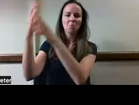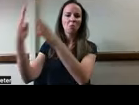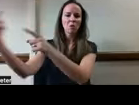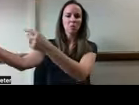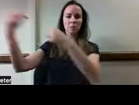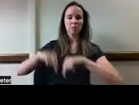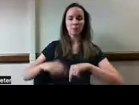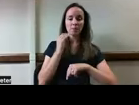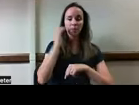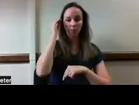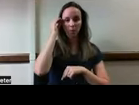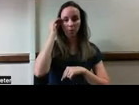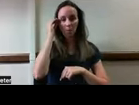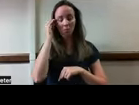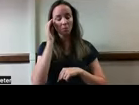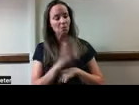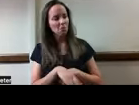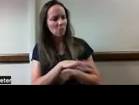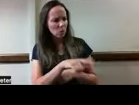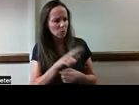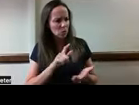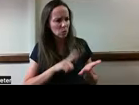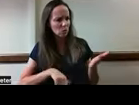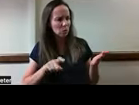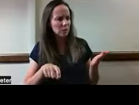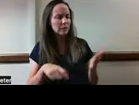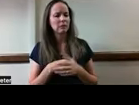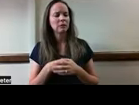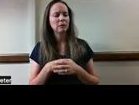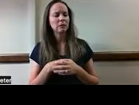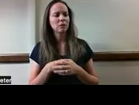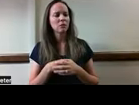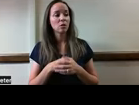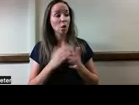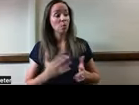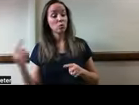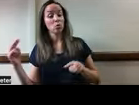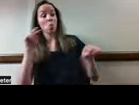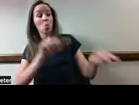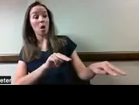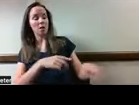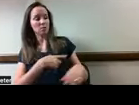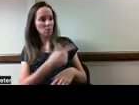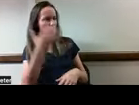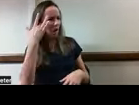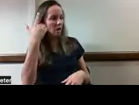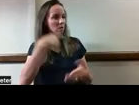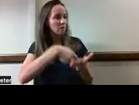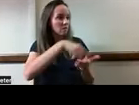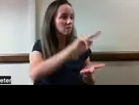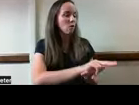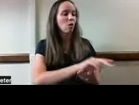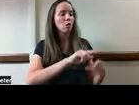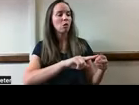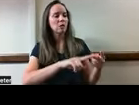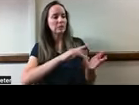home, talks about what your needs may be around offsite supervision. Are you afraid of falling? Are you afraid of not taking your